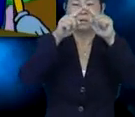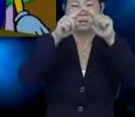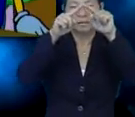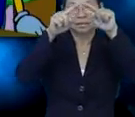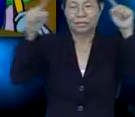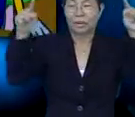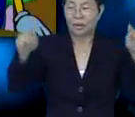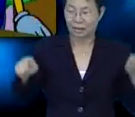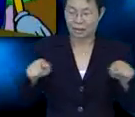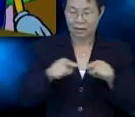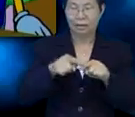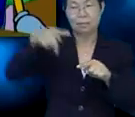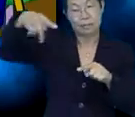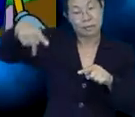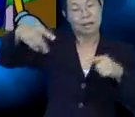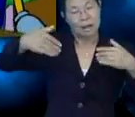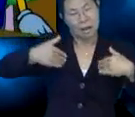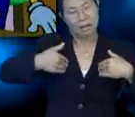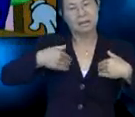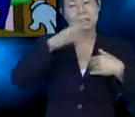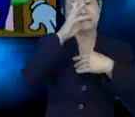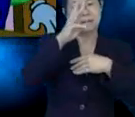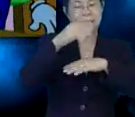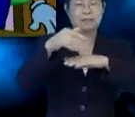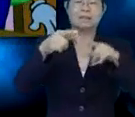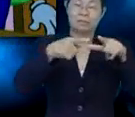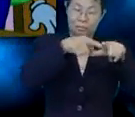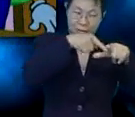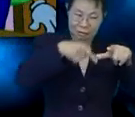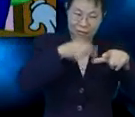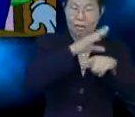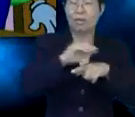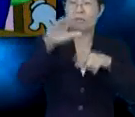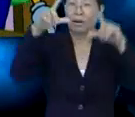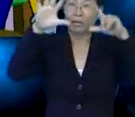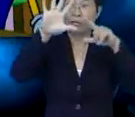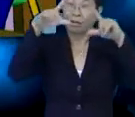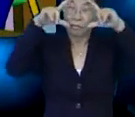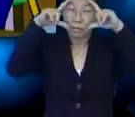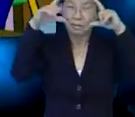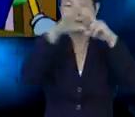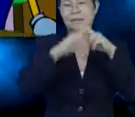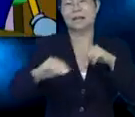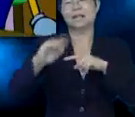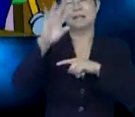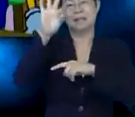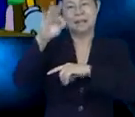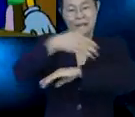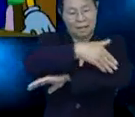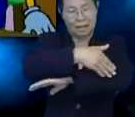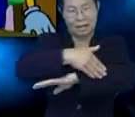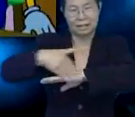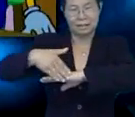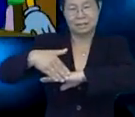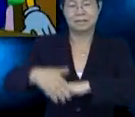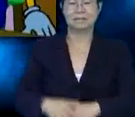first one is a triangular prism. She has six vertices, five faces and